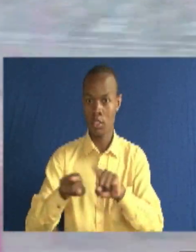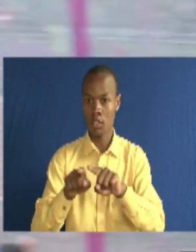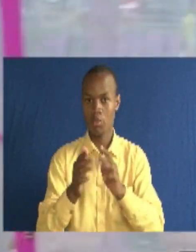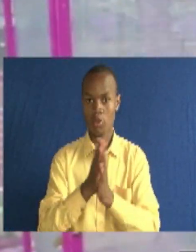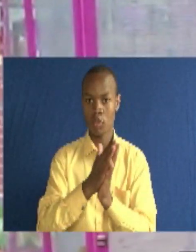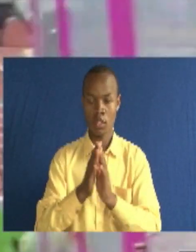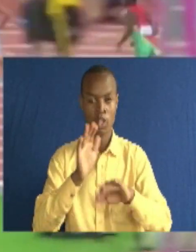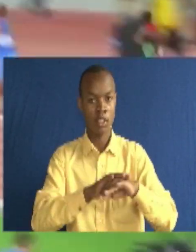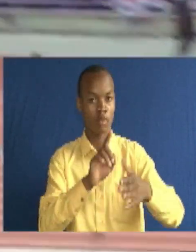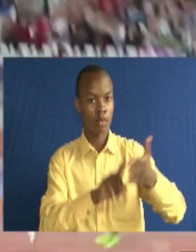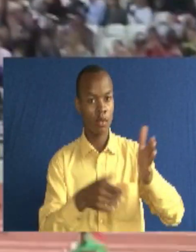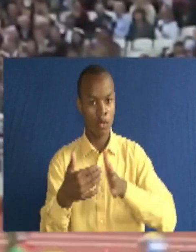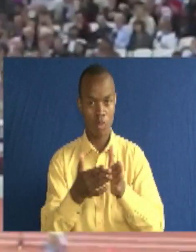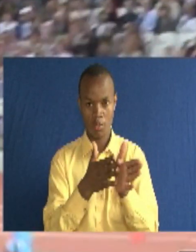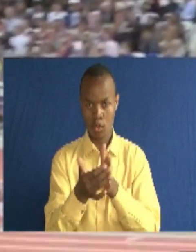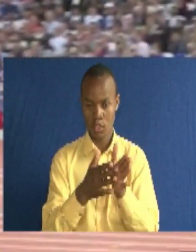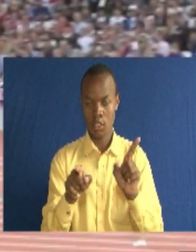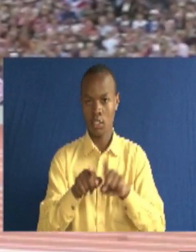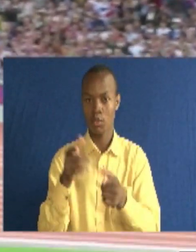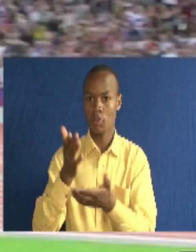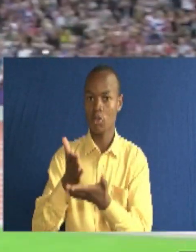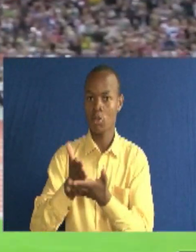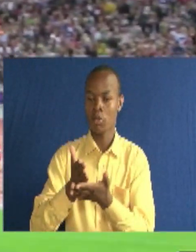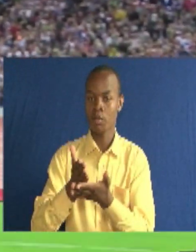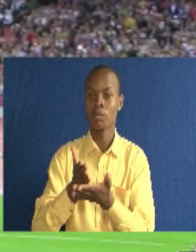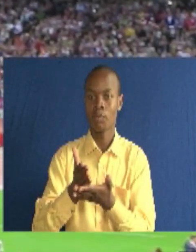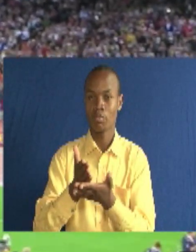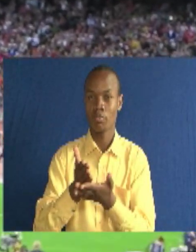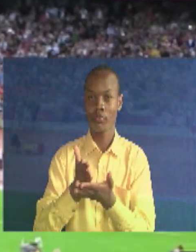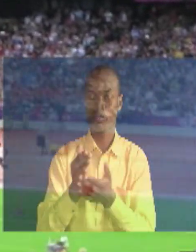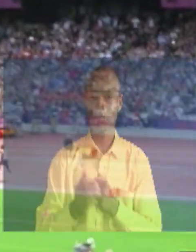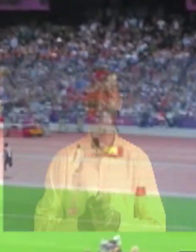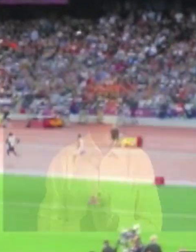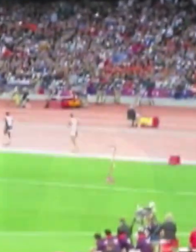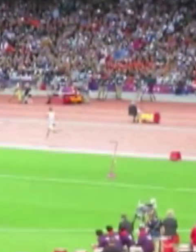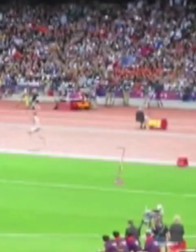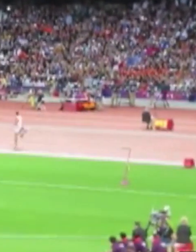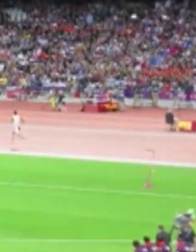Pistorius finally got his chance and proved his ability beyond disability.